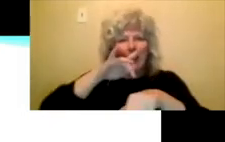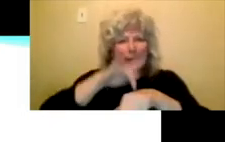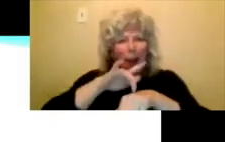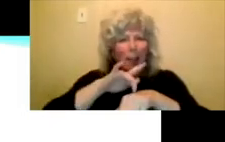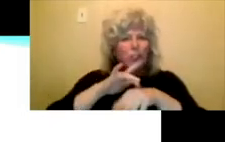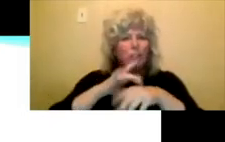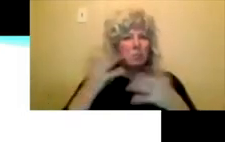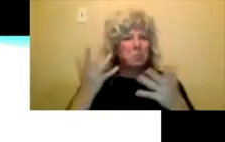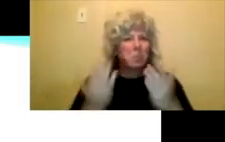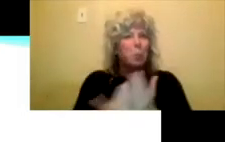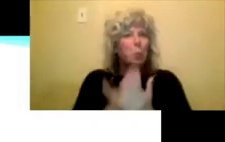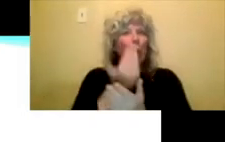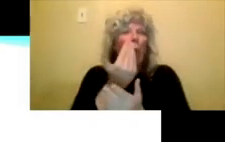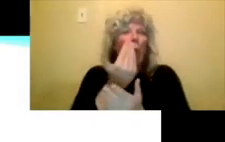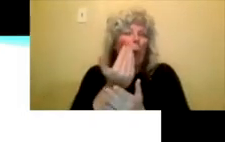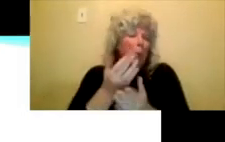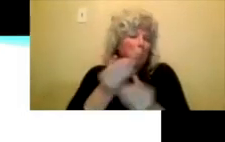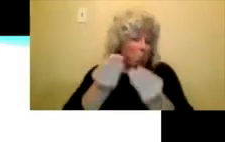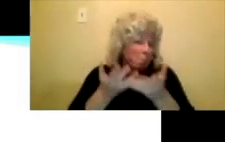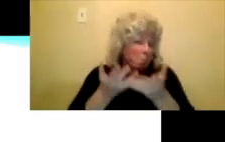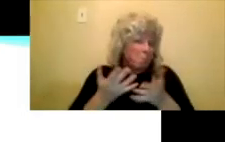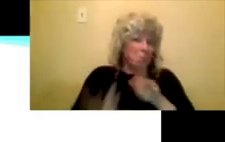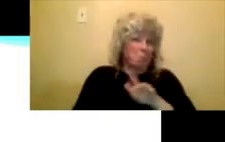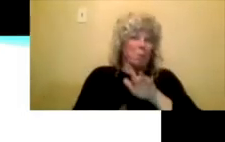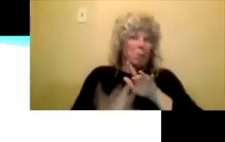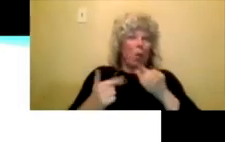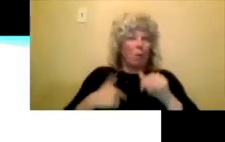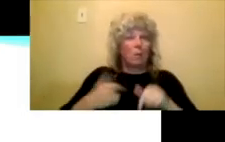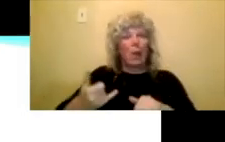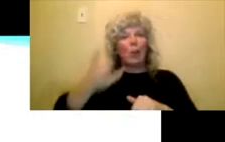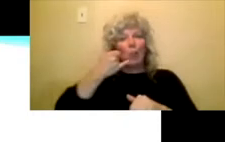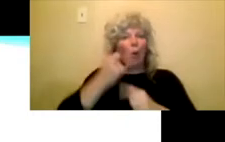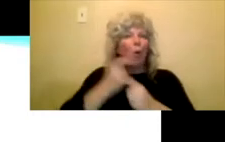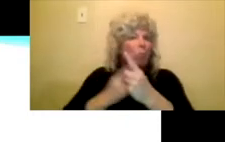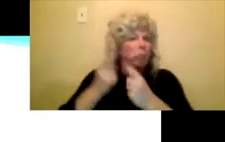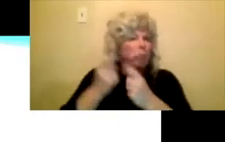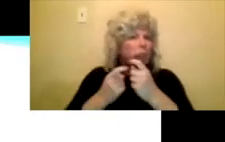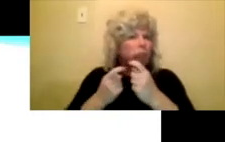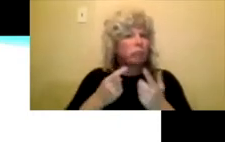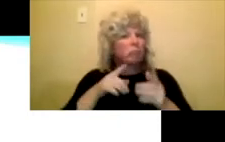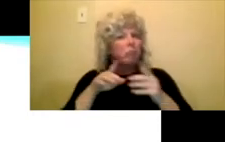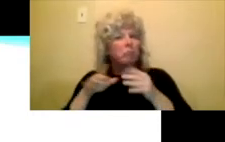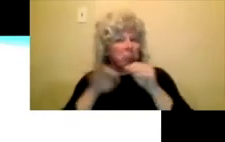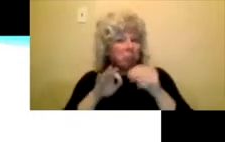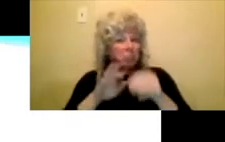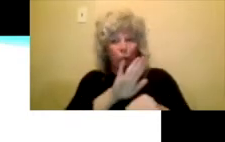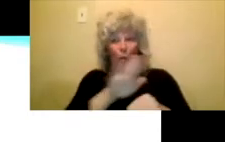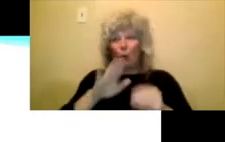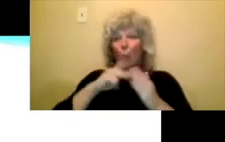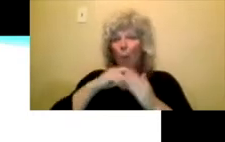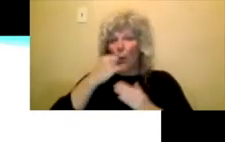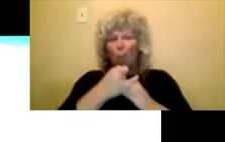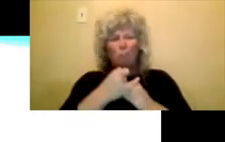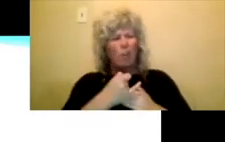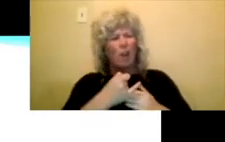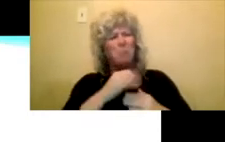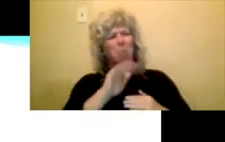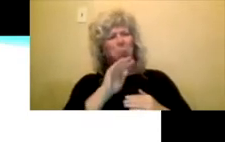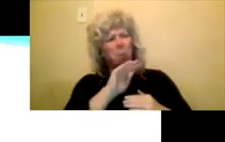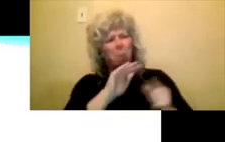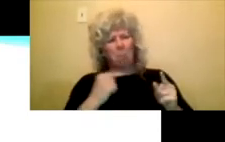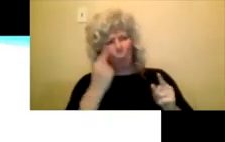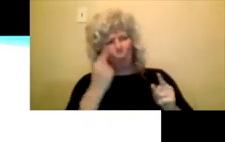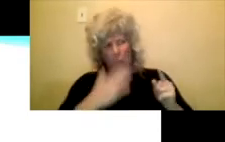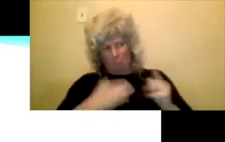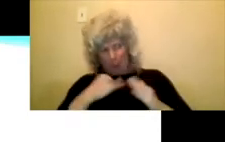And you can always just call me and ask me questions about your project if you are at all wondering, you